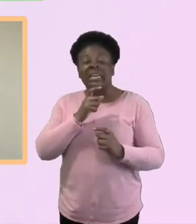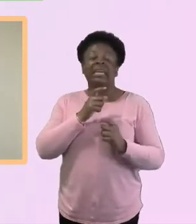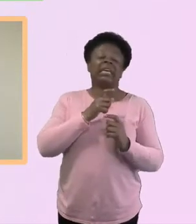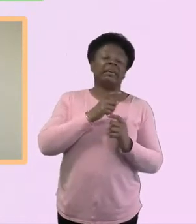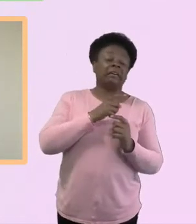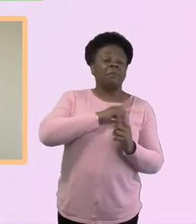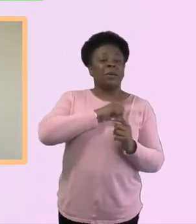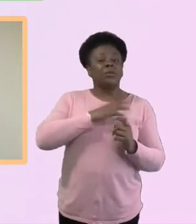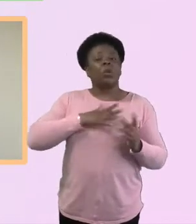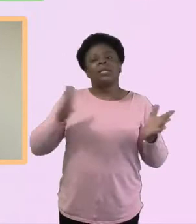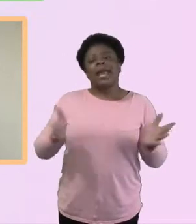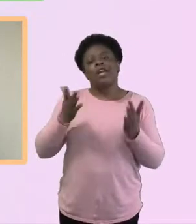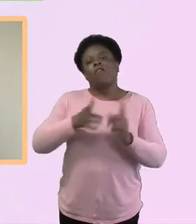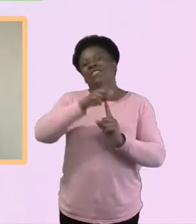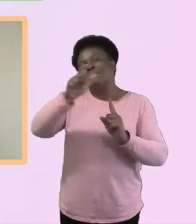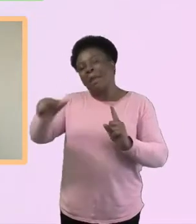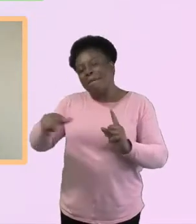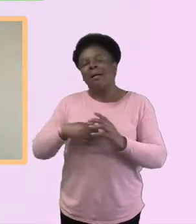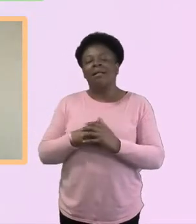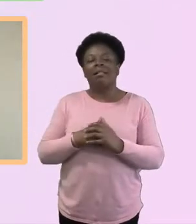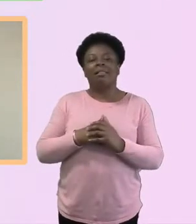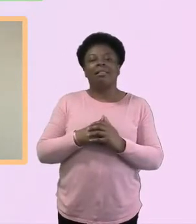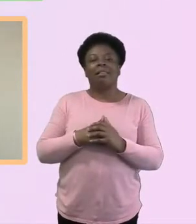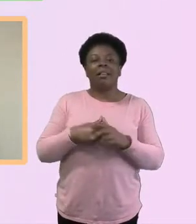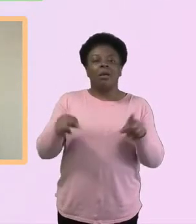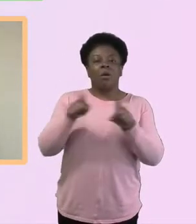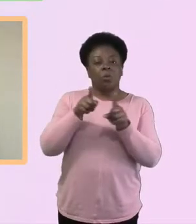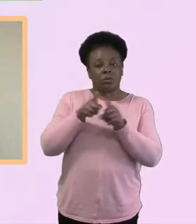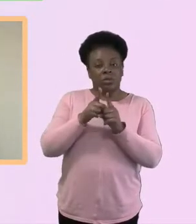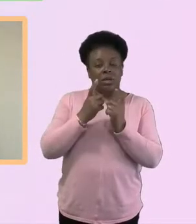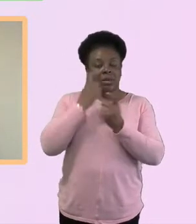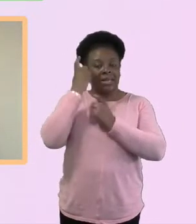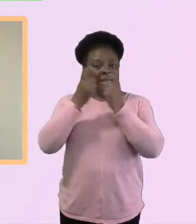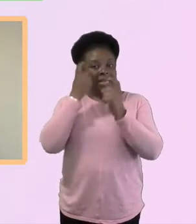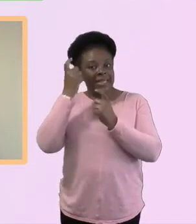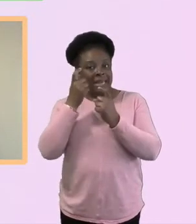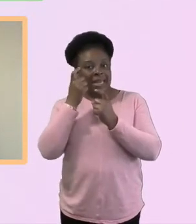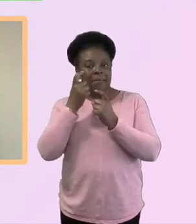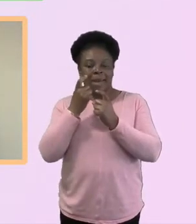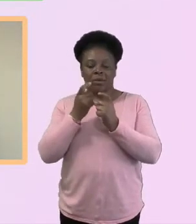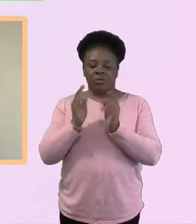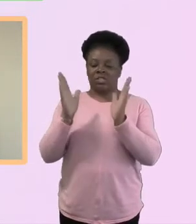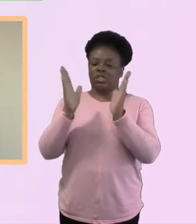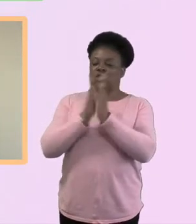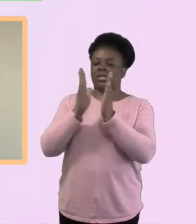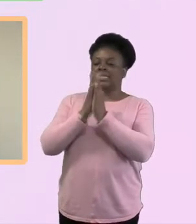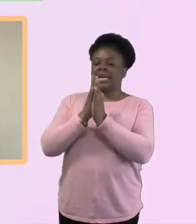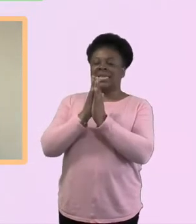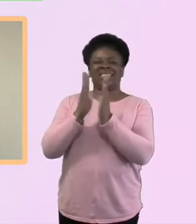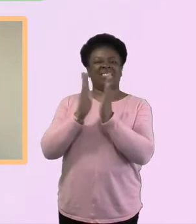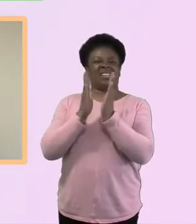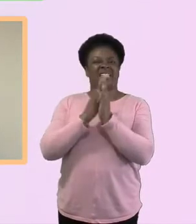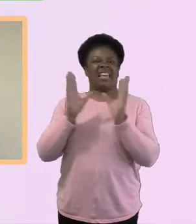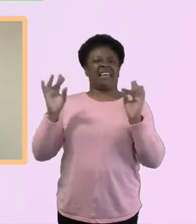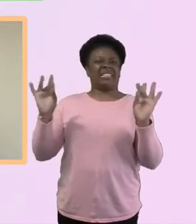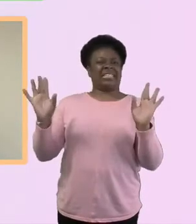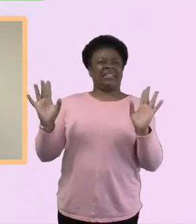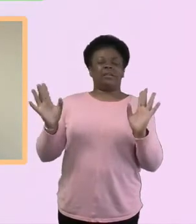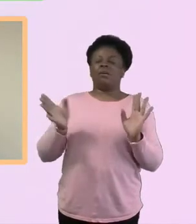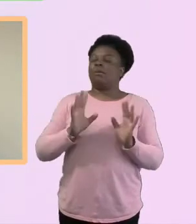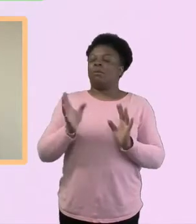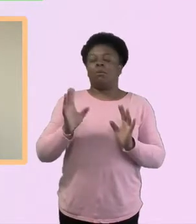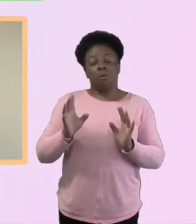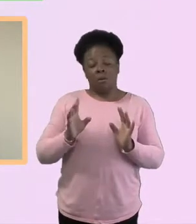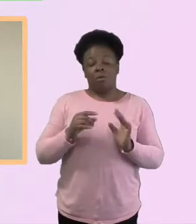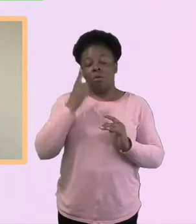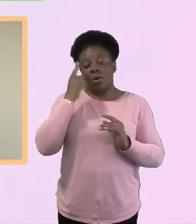encourage people. Also going back to the whole that it's not just about Sunday. The Sunday thing is not just about us gathering on